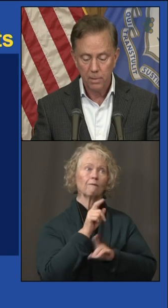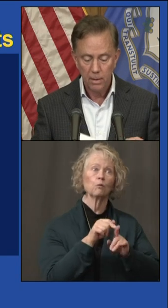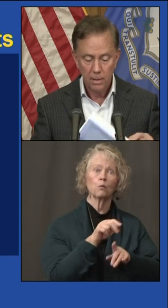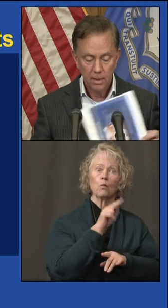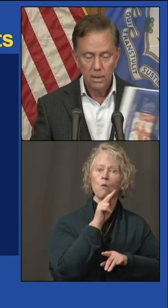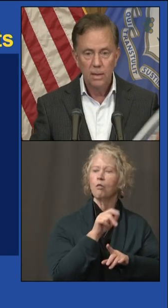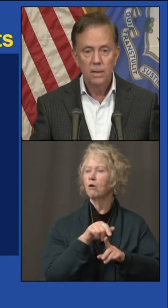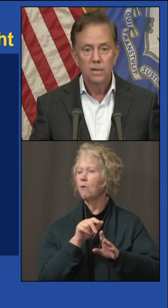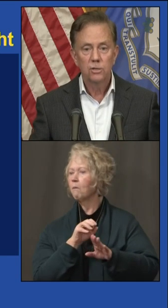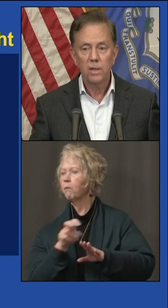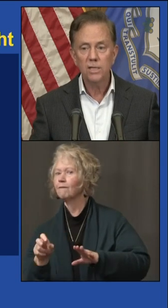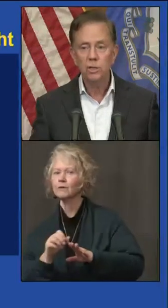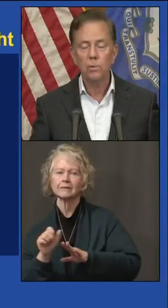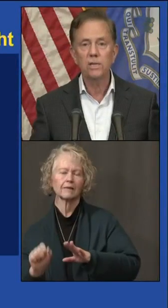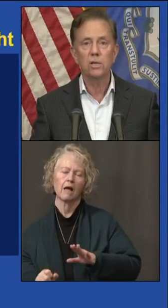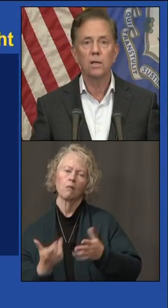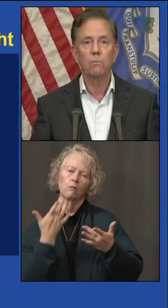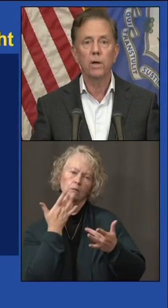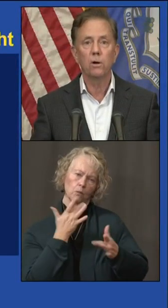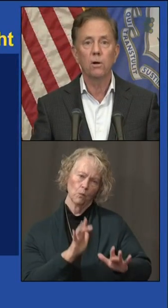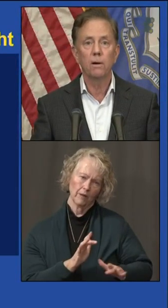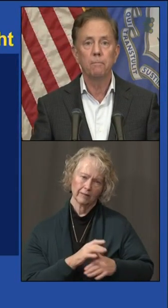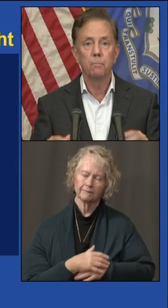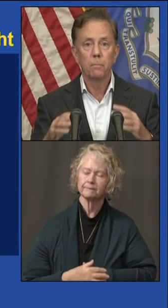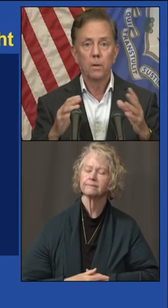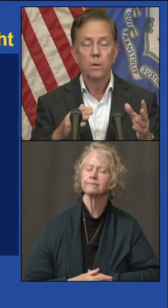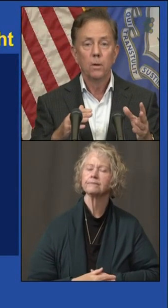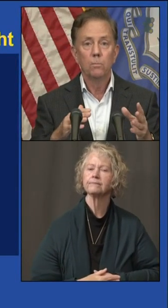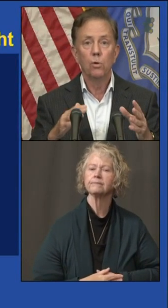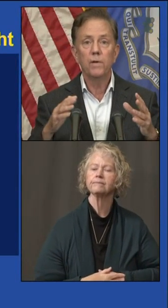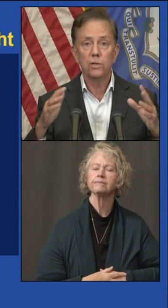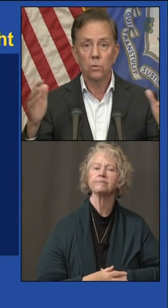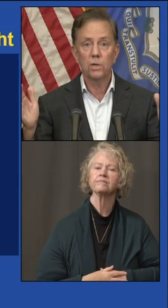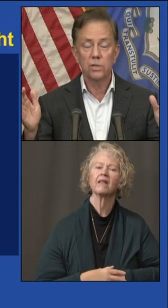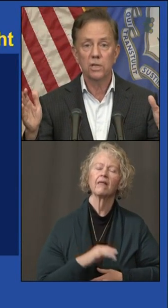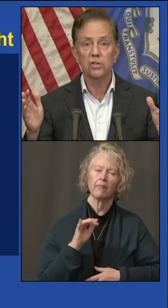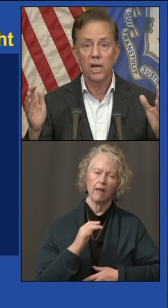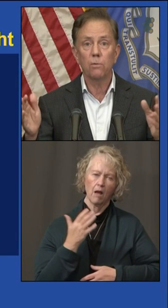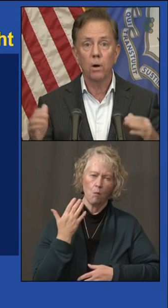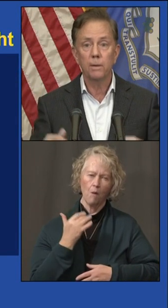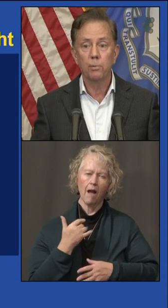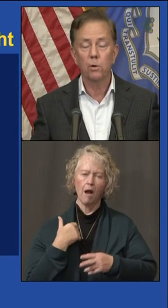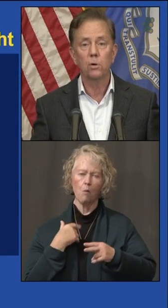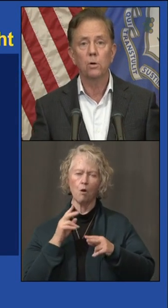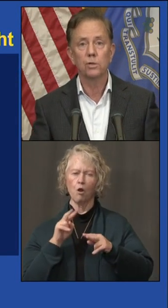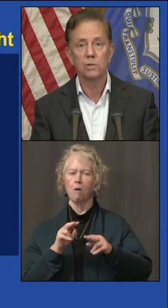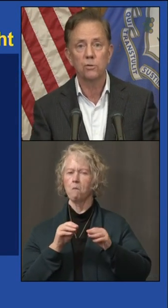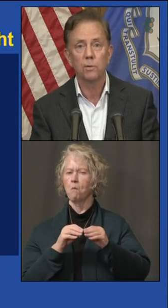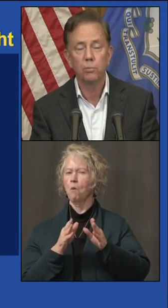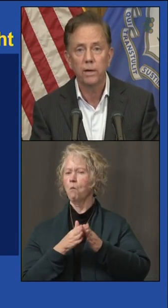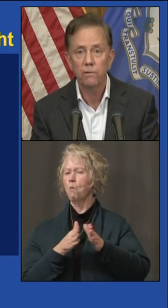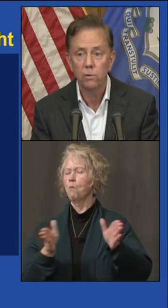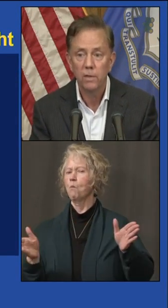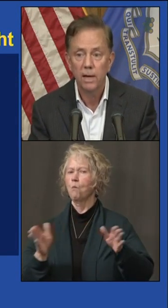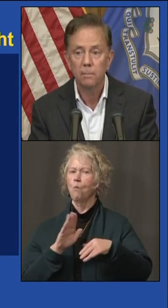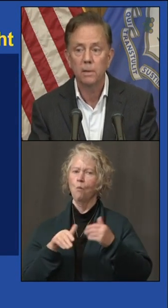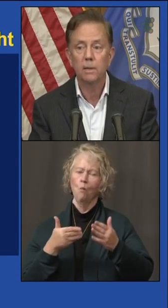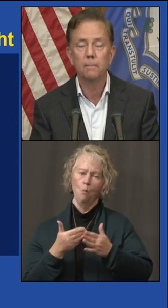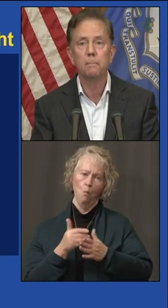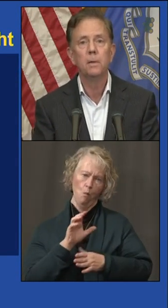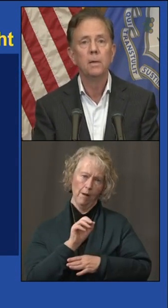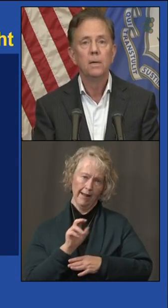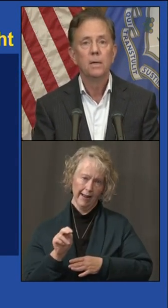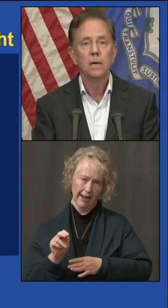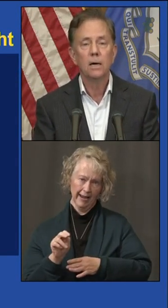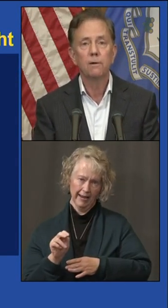state. So that's the reason that we are moving towards these statewide protocols. We sort of previewed them